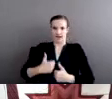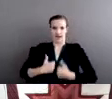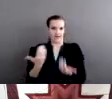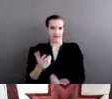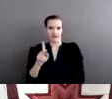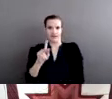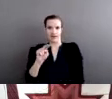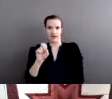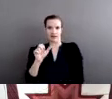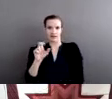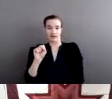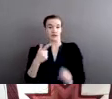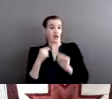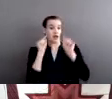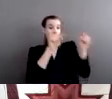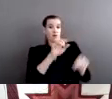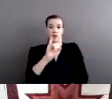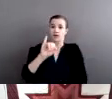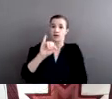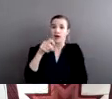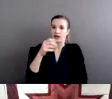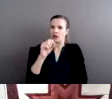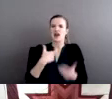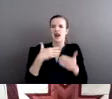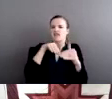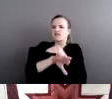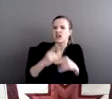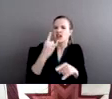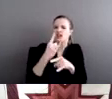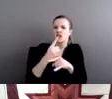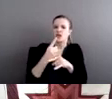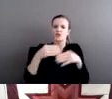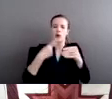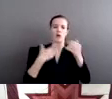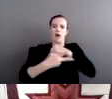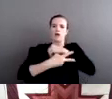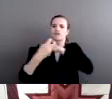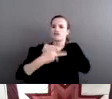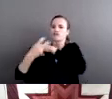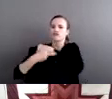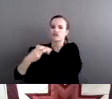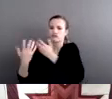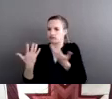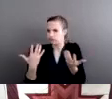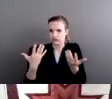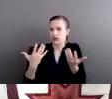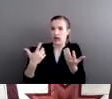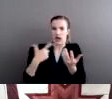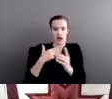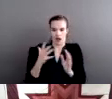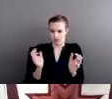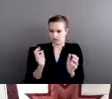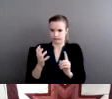commit a robbery in a liquor store, something like that. And then I brought before the judge and I say